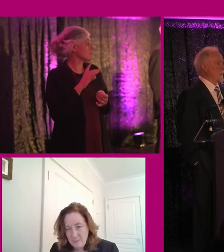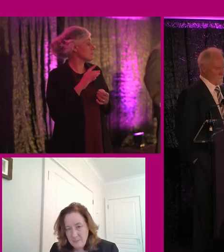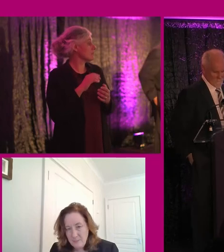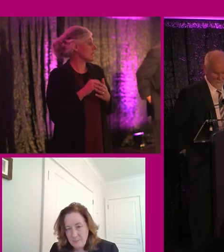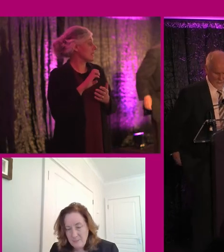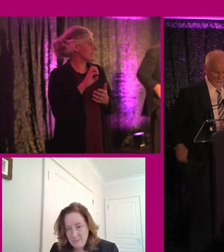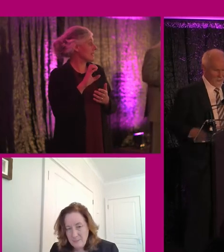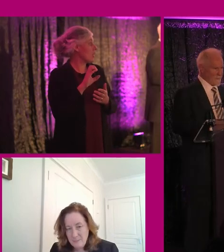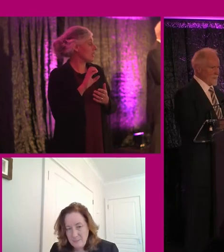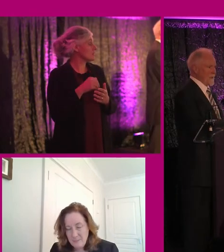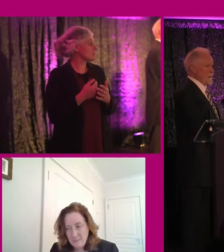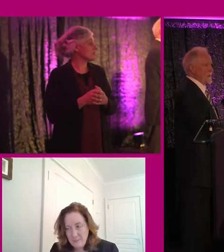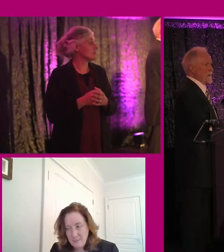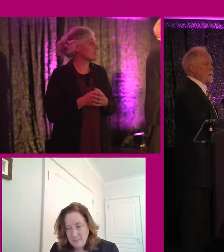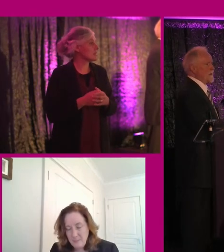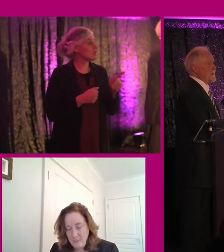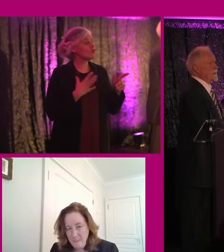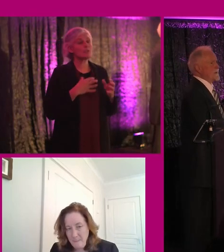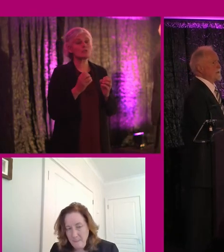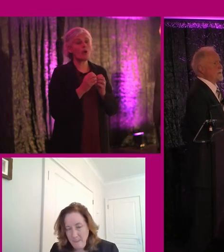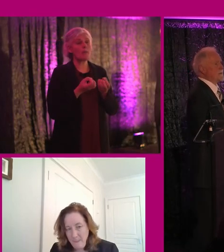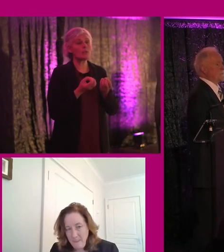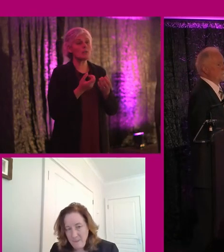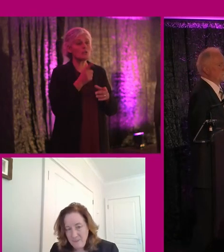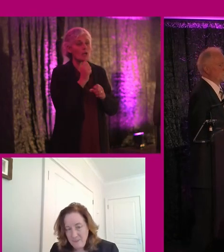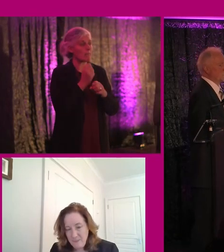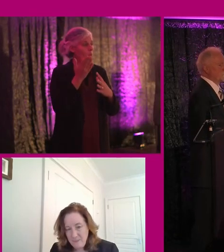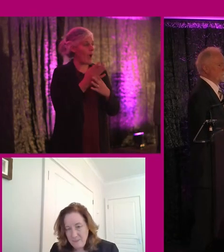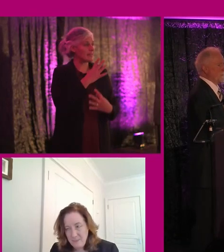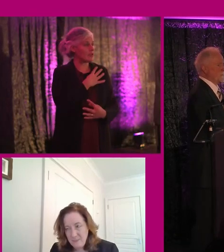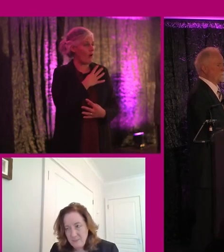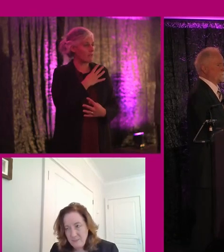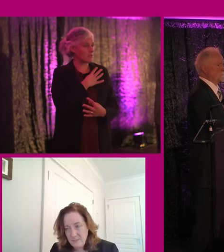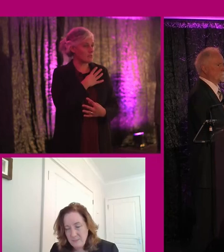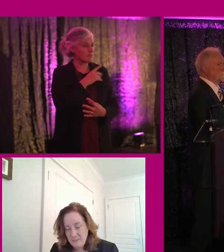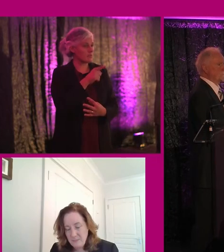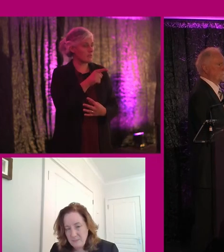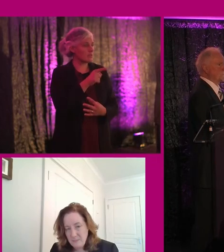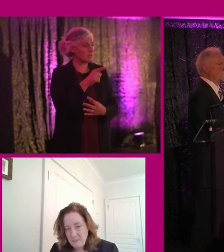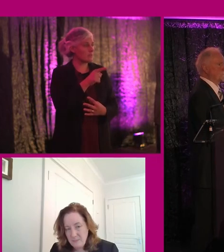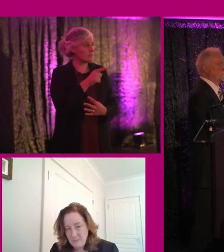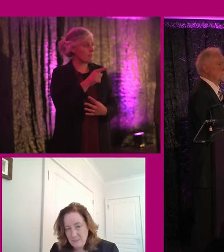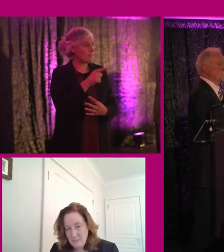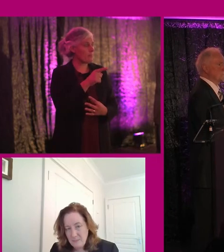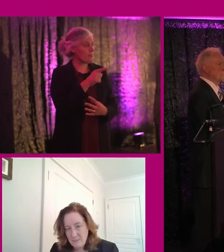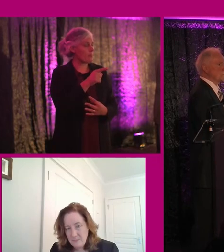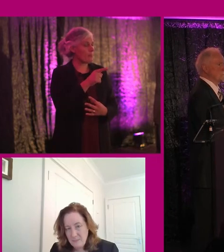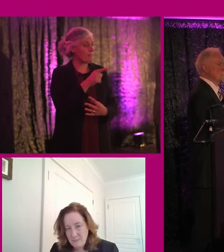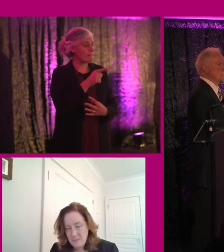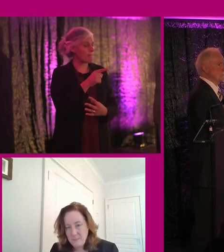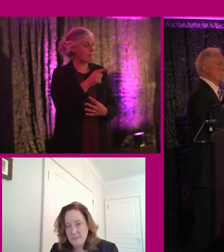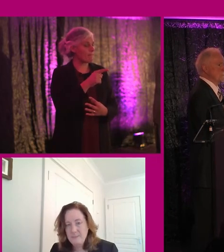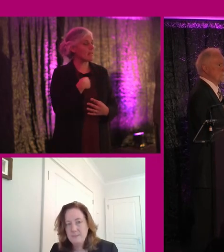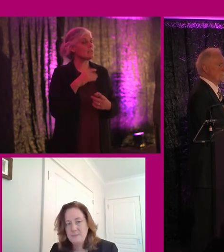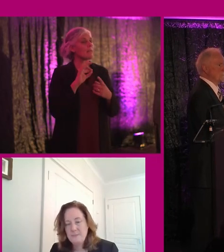Caroline. Caroline. Sorry, Caroline. There was a comment just, it was also about access officers that came in through Zoom. And the